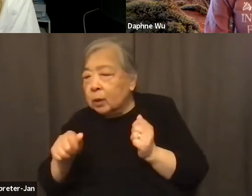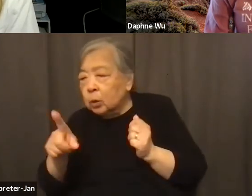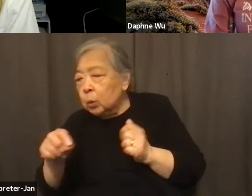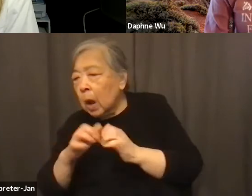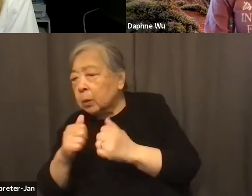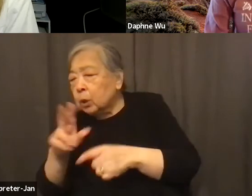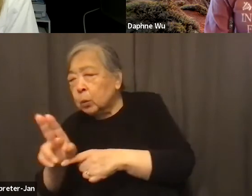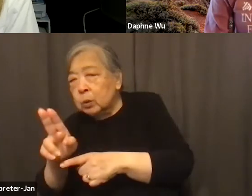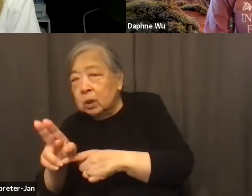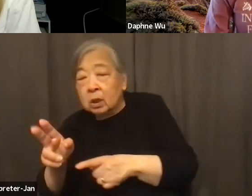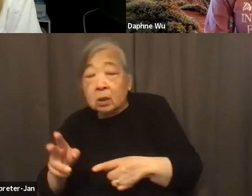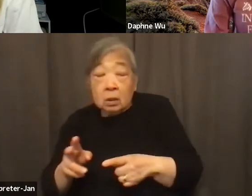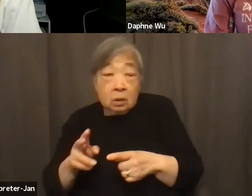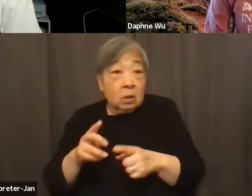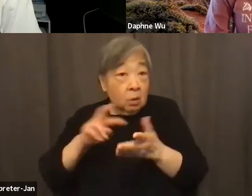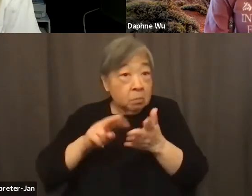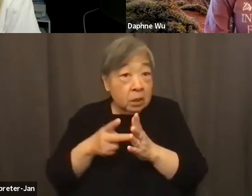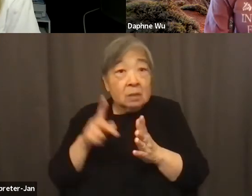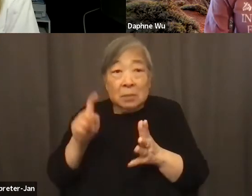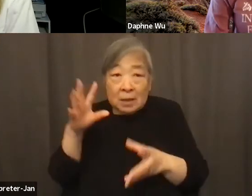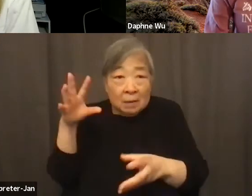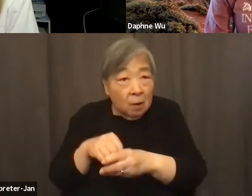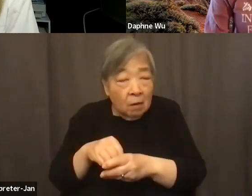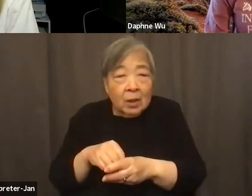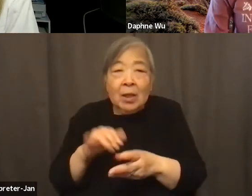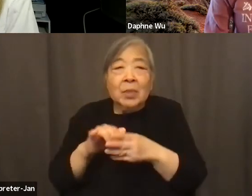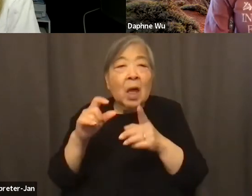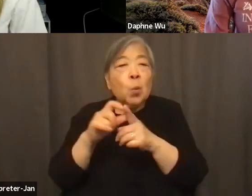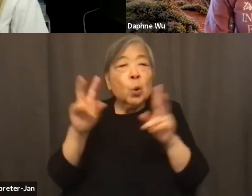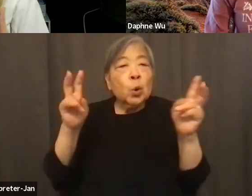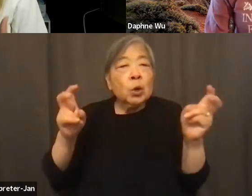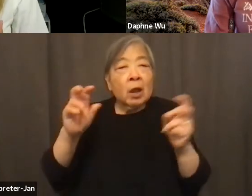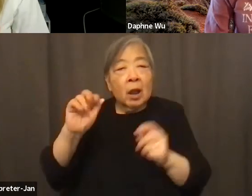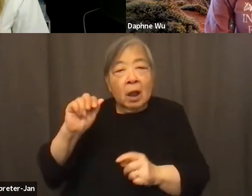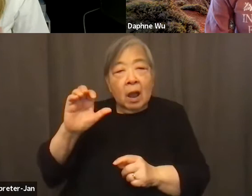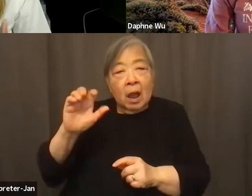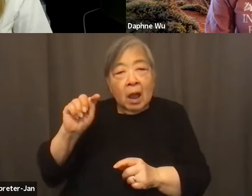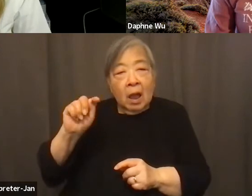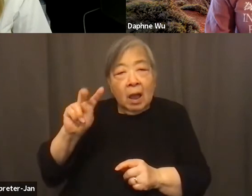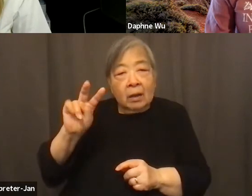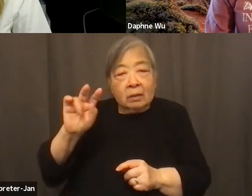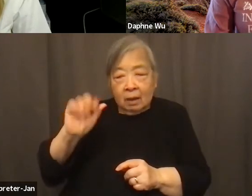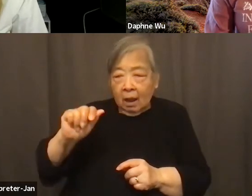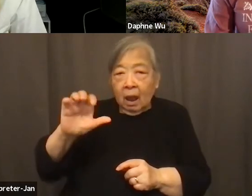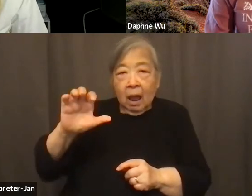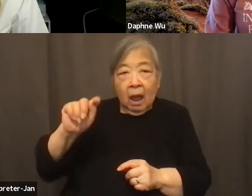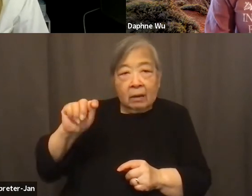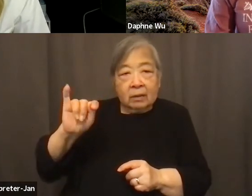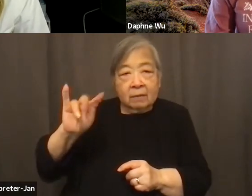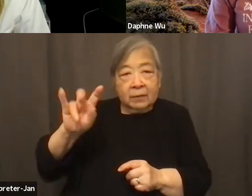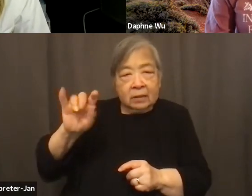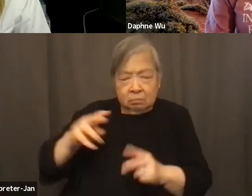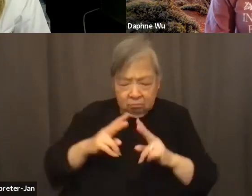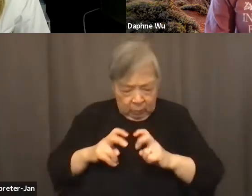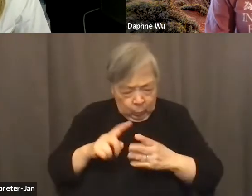getting involved or like the word activism, I think, a lot easier because it's not this daunting thing. It's like, what am I good at and how